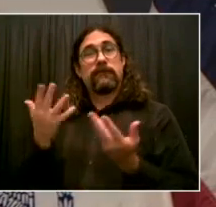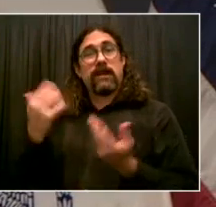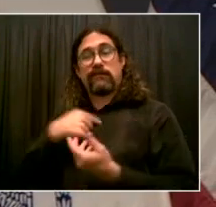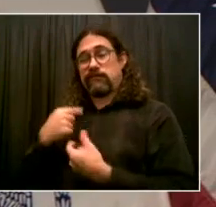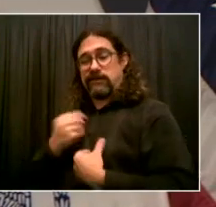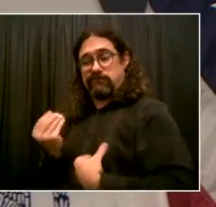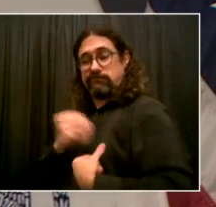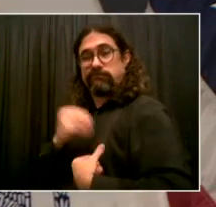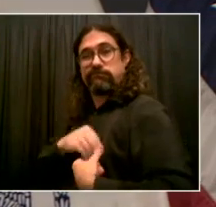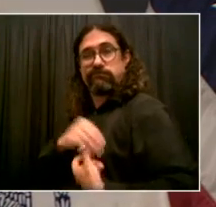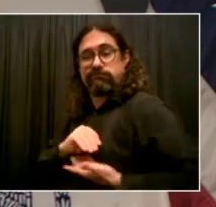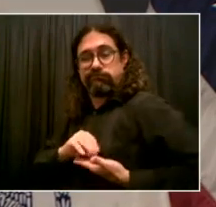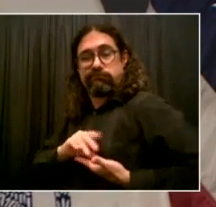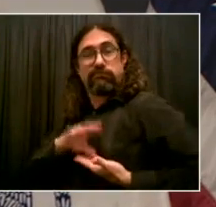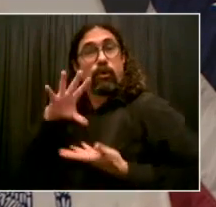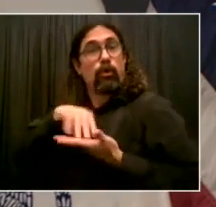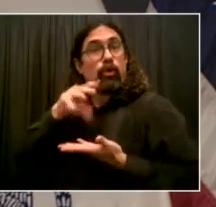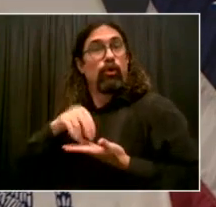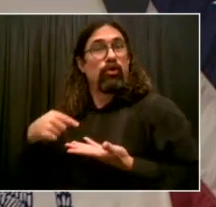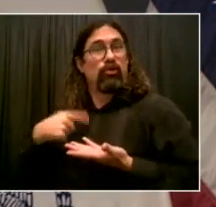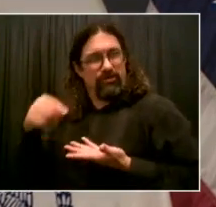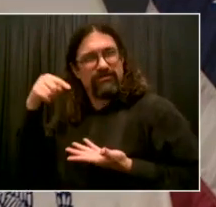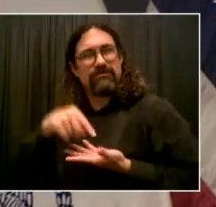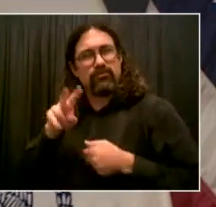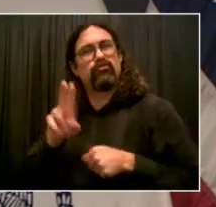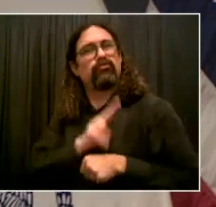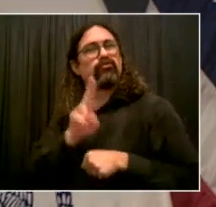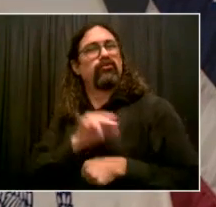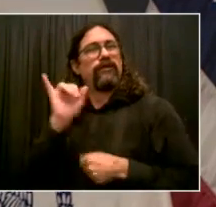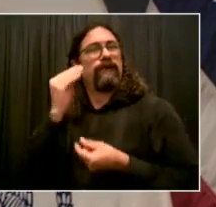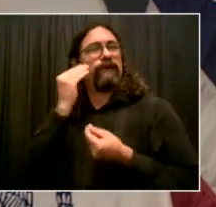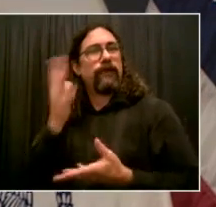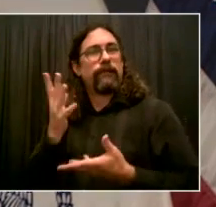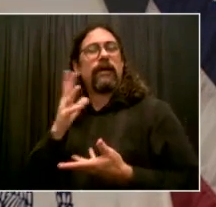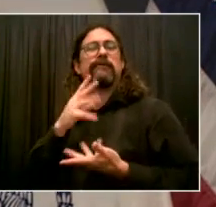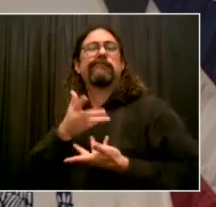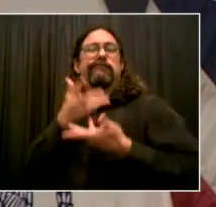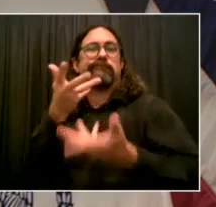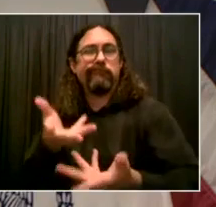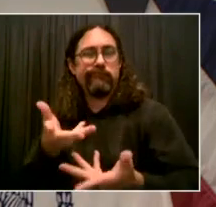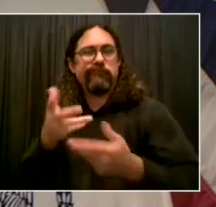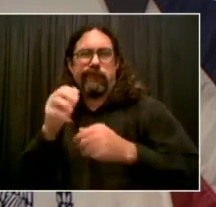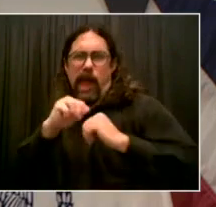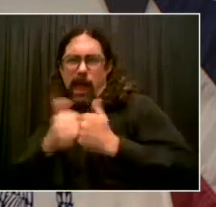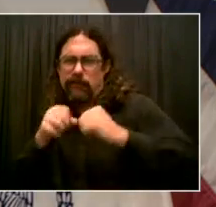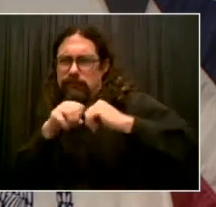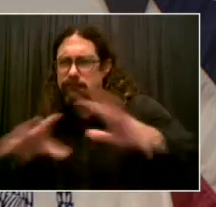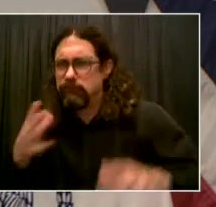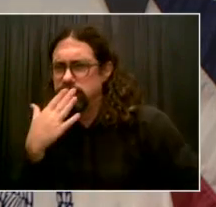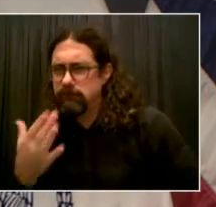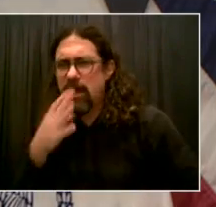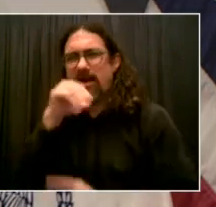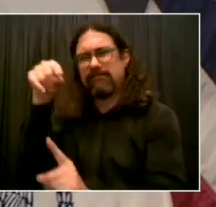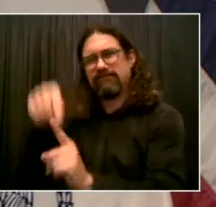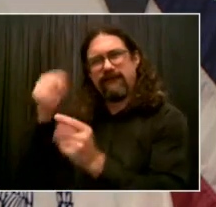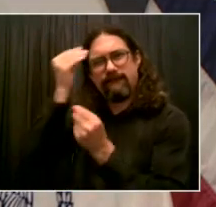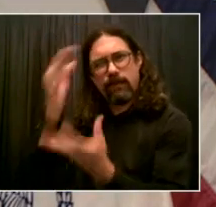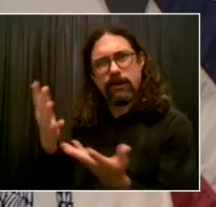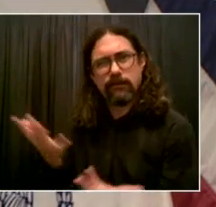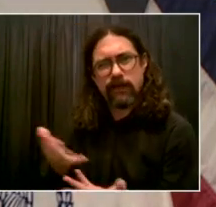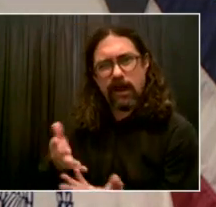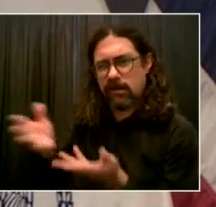address. So Public Health Corps, particularly in connection with the amazing work we've done